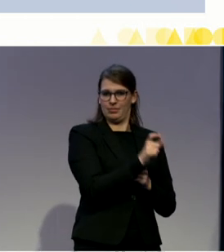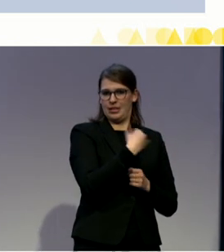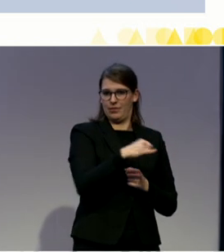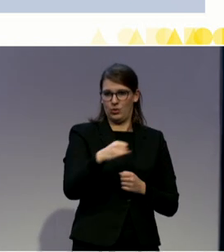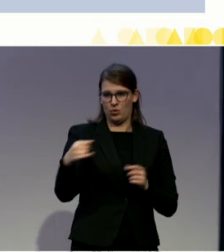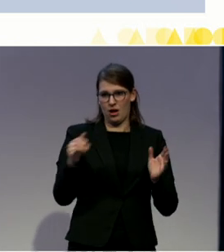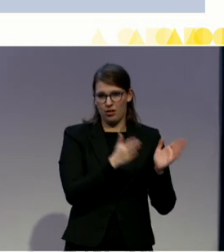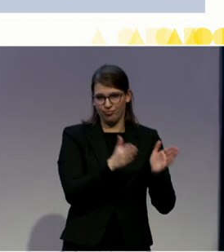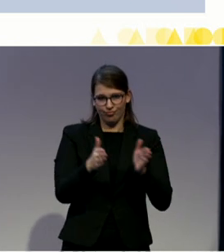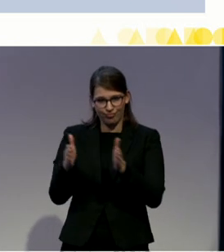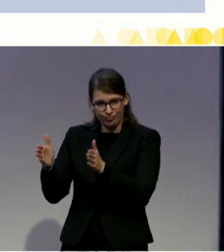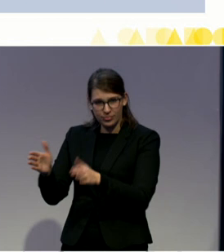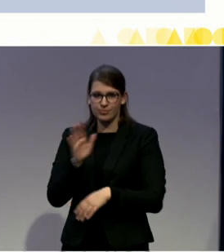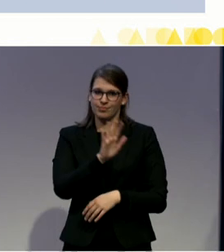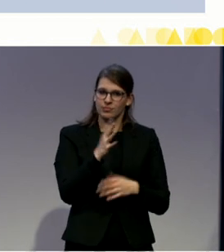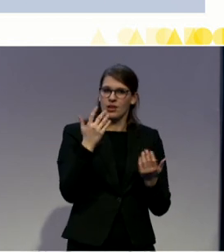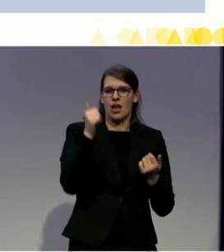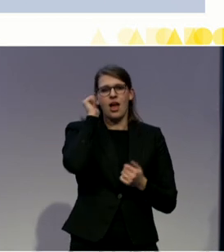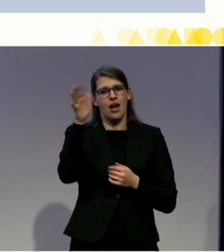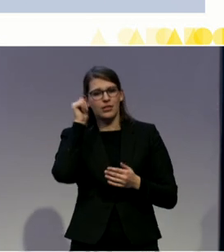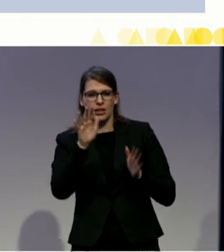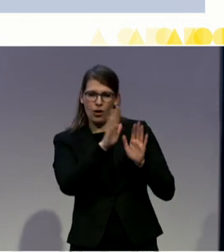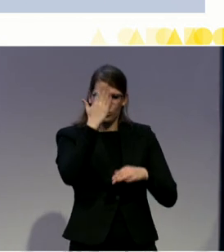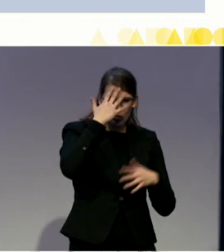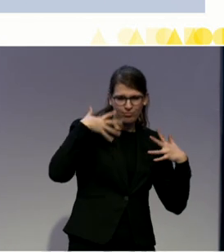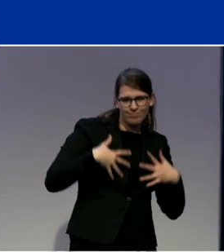to drive the de-institutionalization process forward.